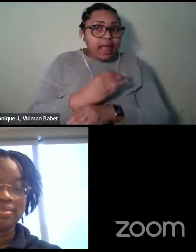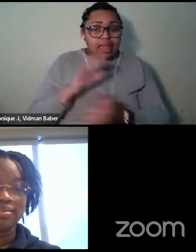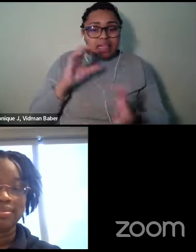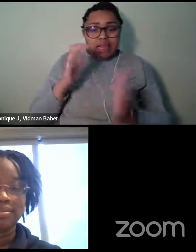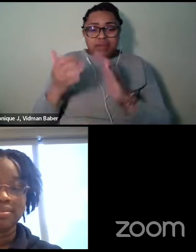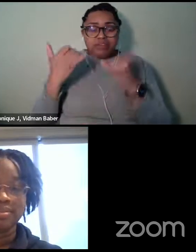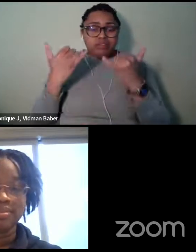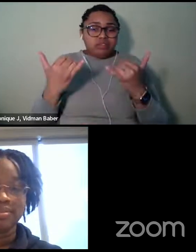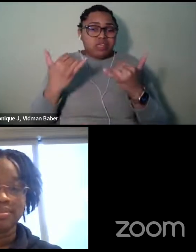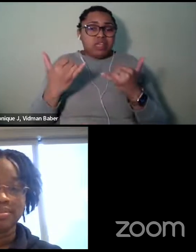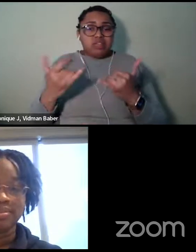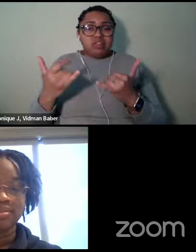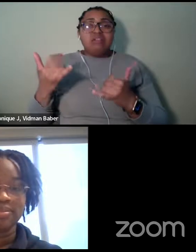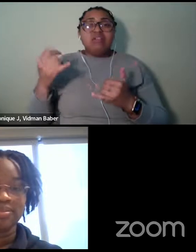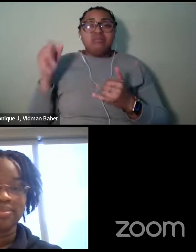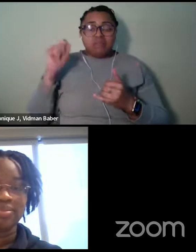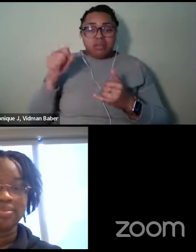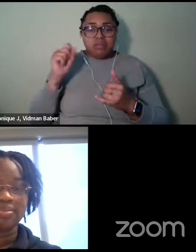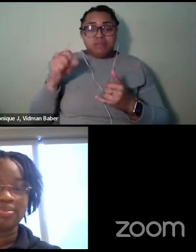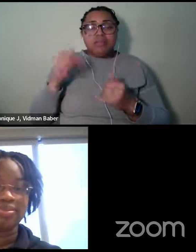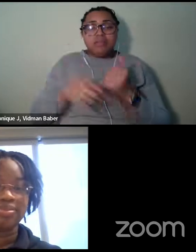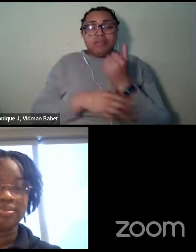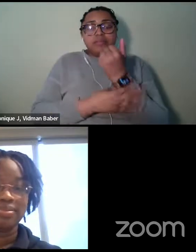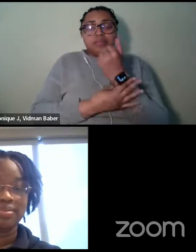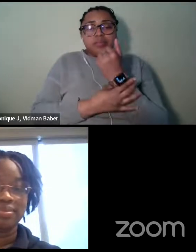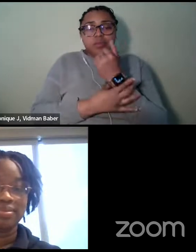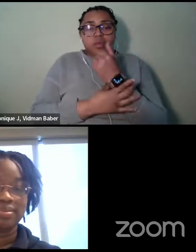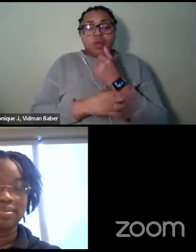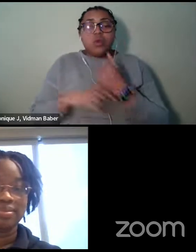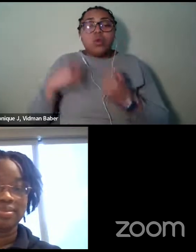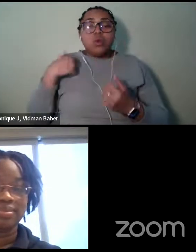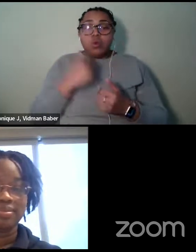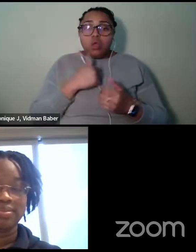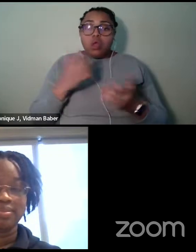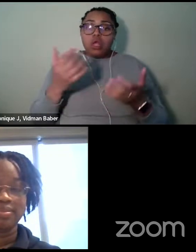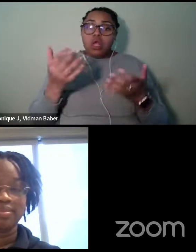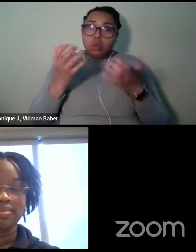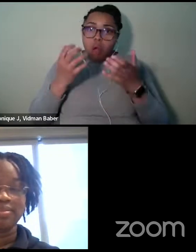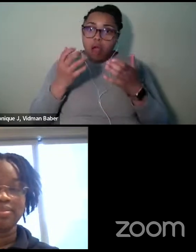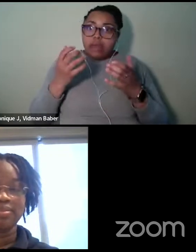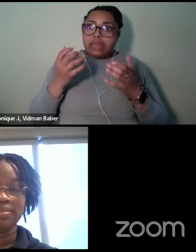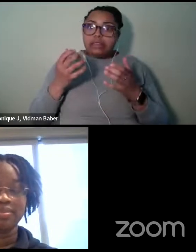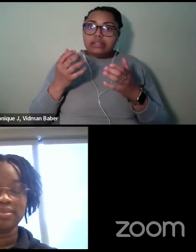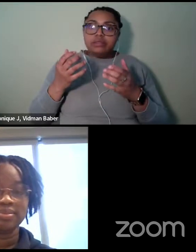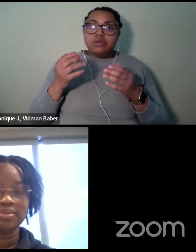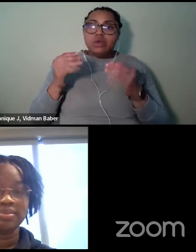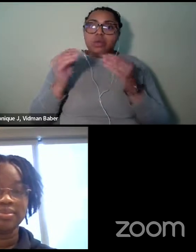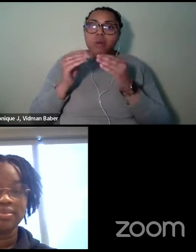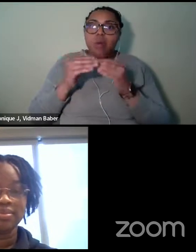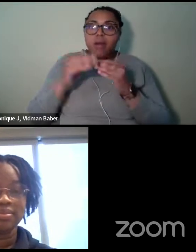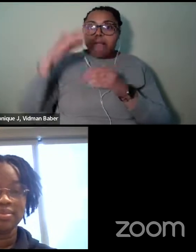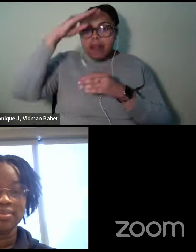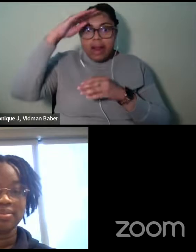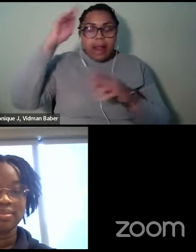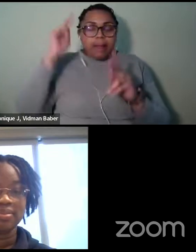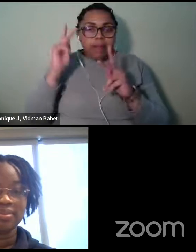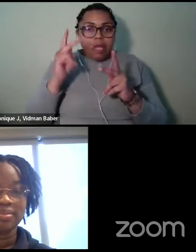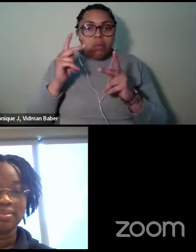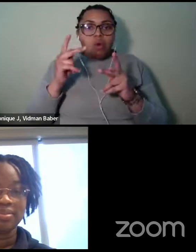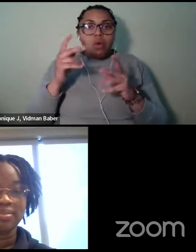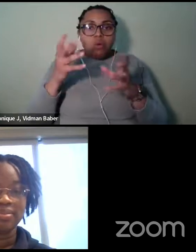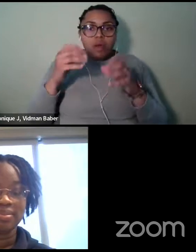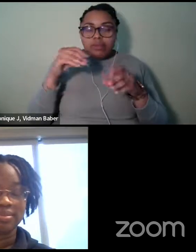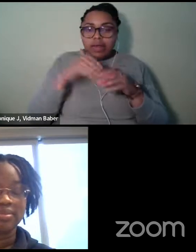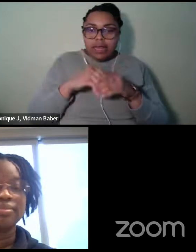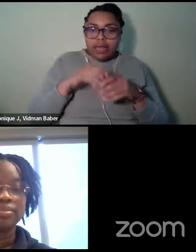There was a time where we had, we were pursuing that, you know, in larger numbers. And for whatever reason, uh, the